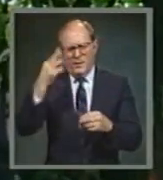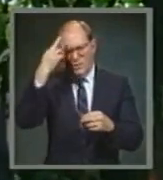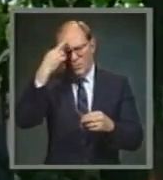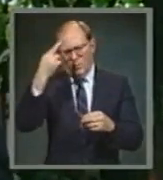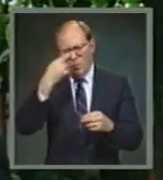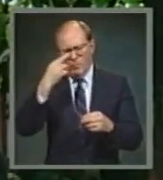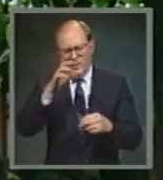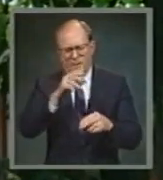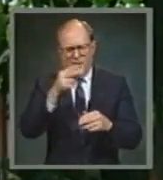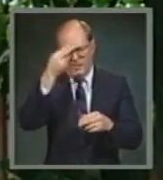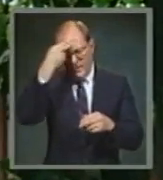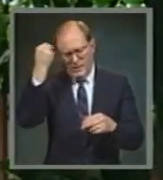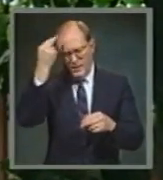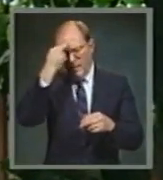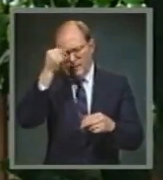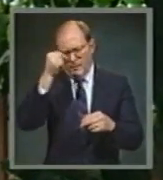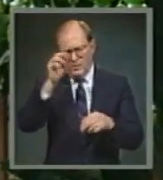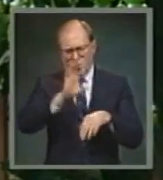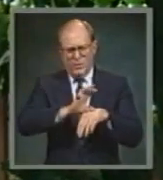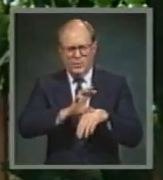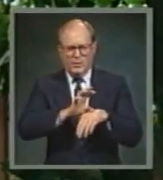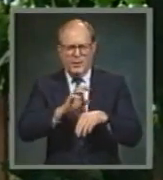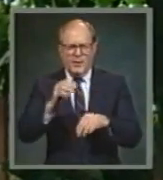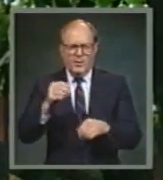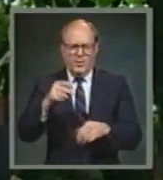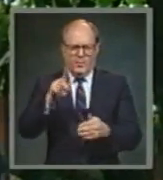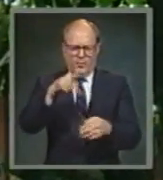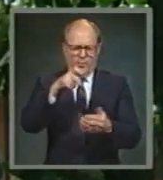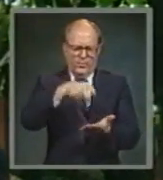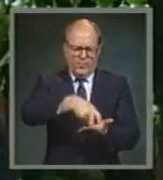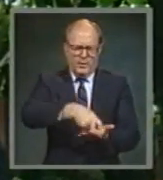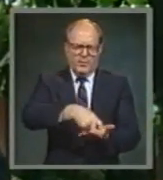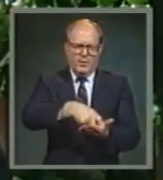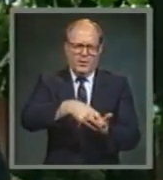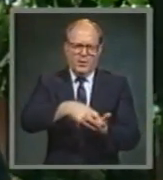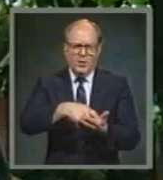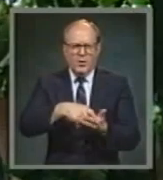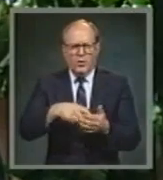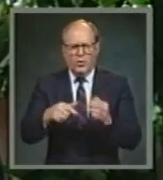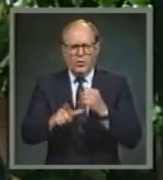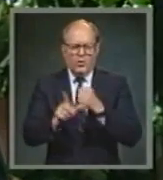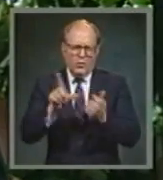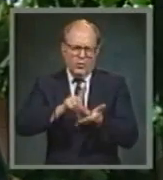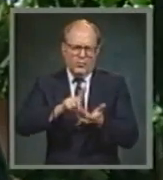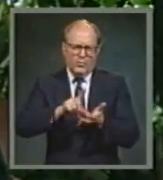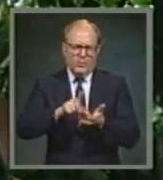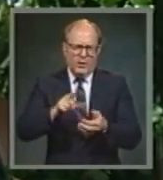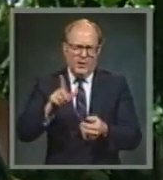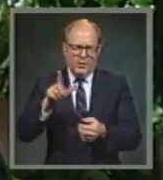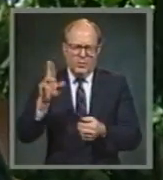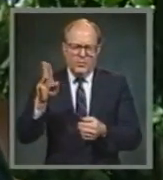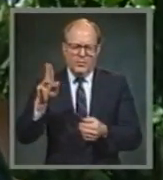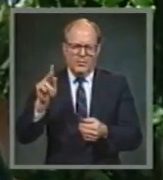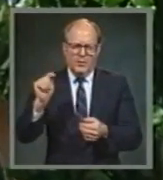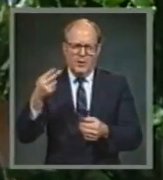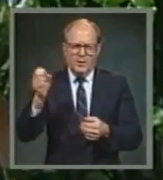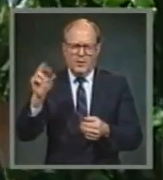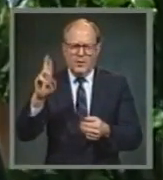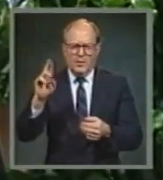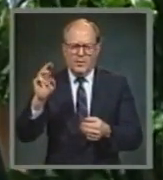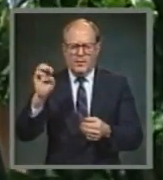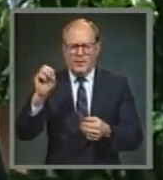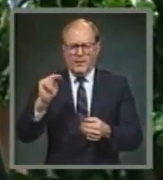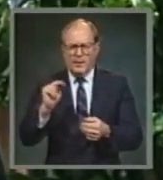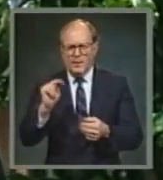Church, the Disciples of Christ, Southern Baptists, Presbyterian, Episcopal, Lutheran, Reformed, and many other such groups are